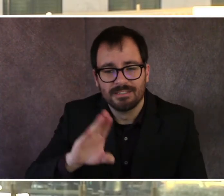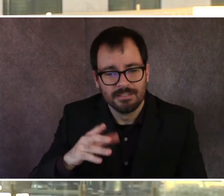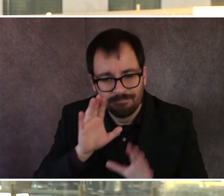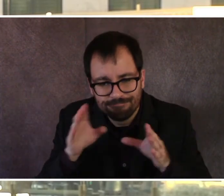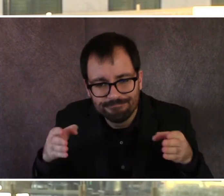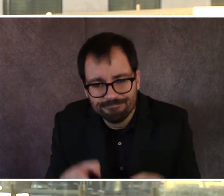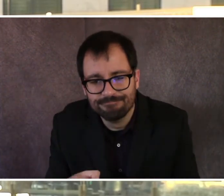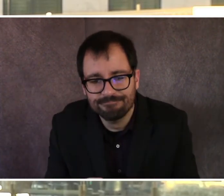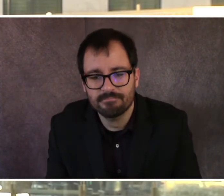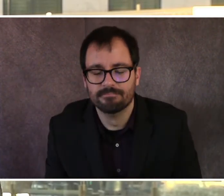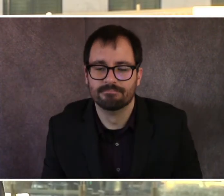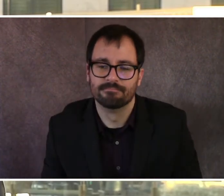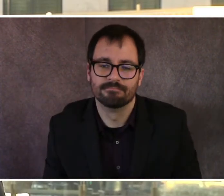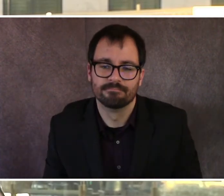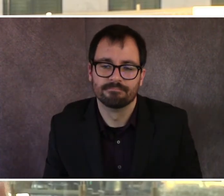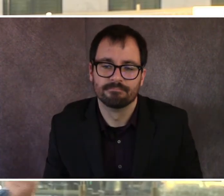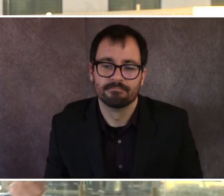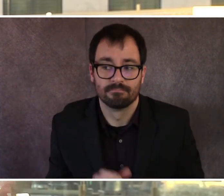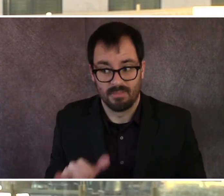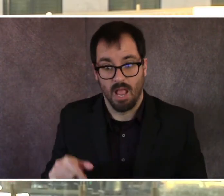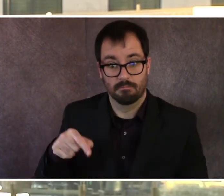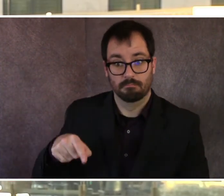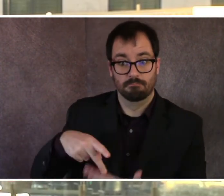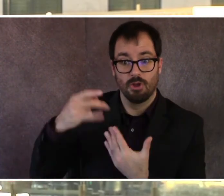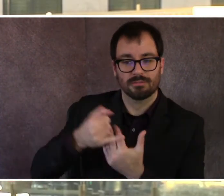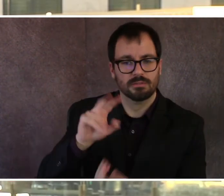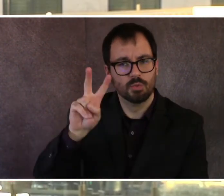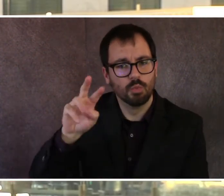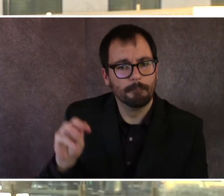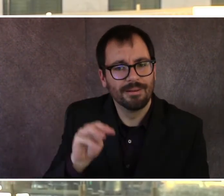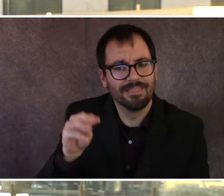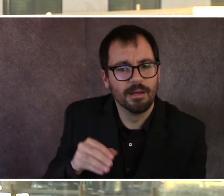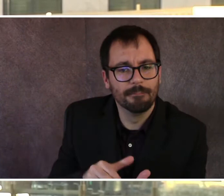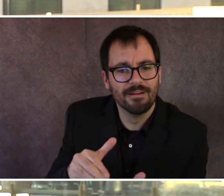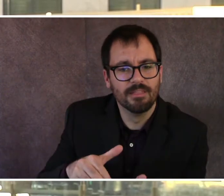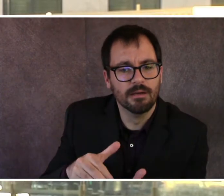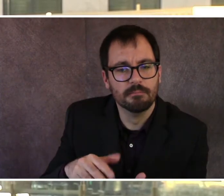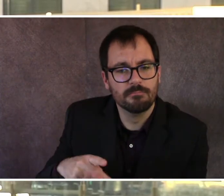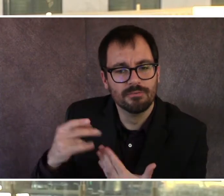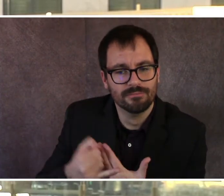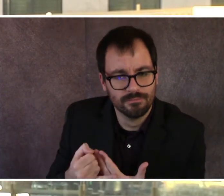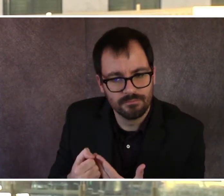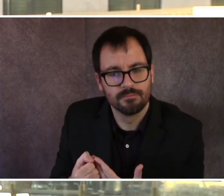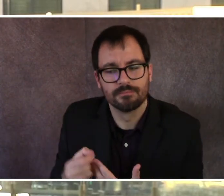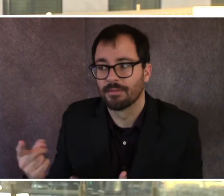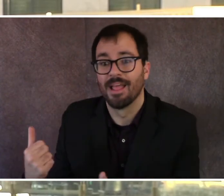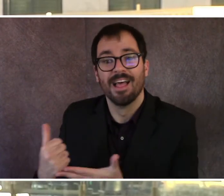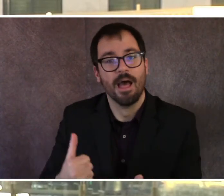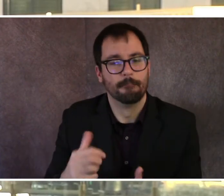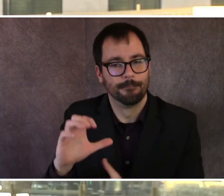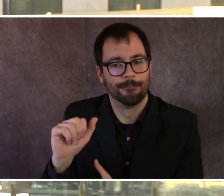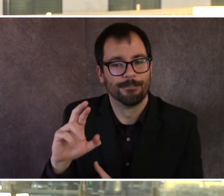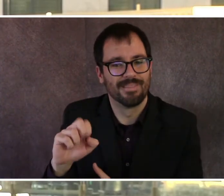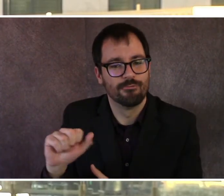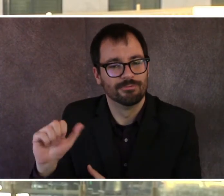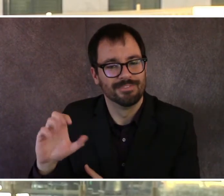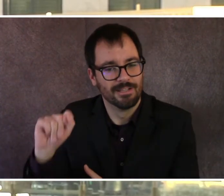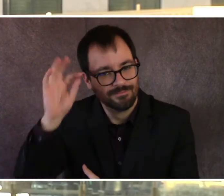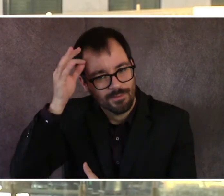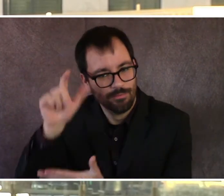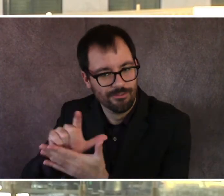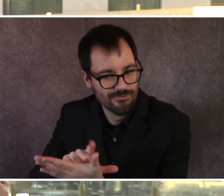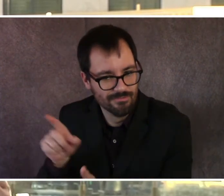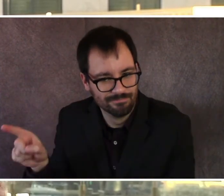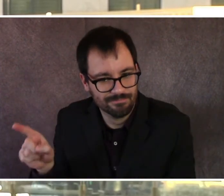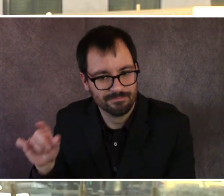funded by the cares act. Um, that's the, the relief funding that we got from the federal government. Um, this, we, we know that we're in a